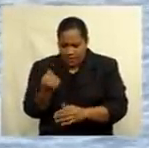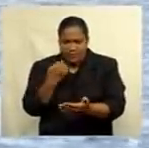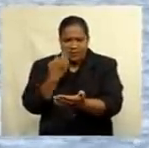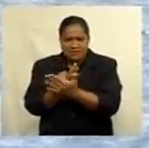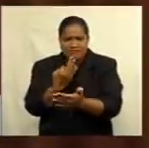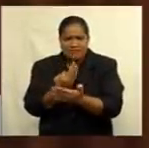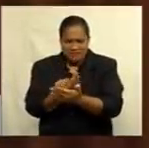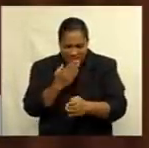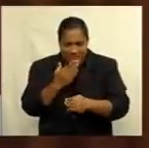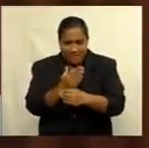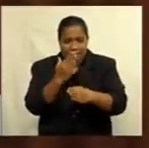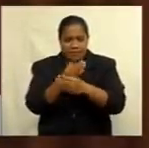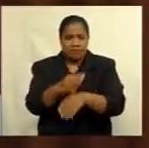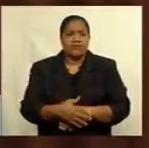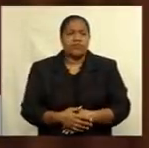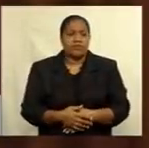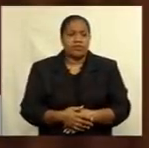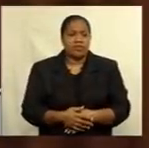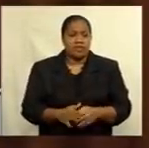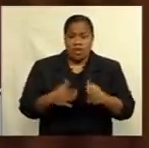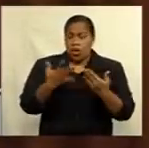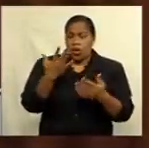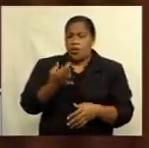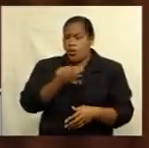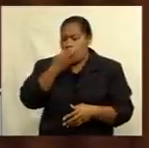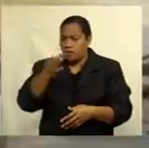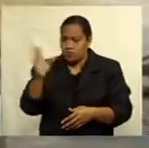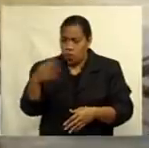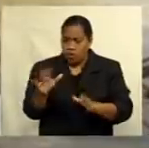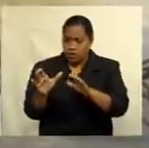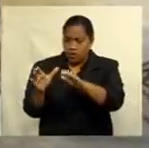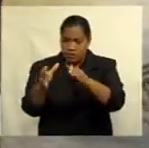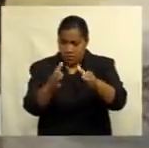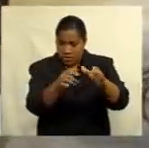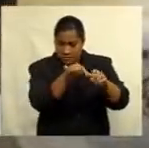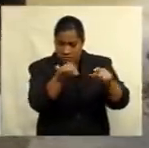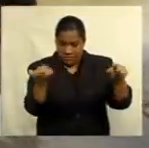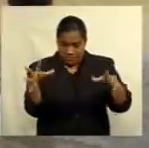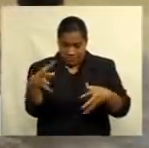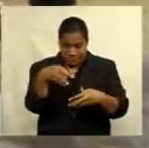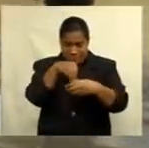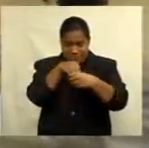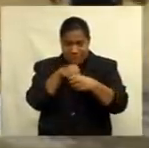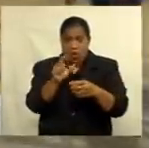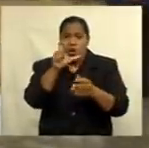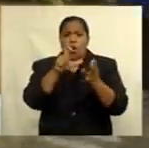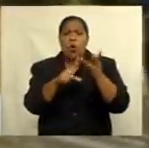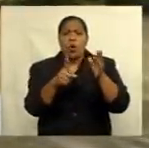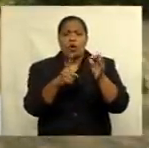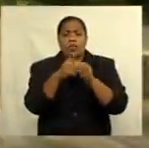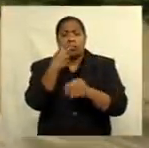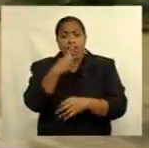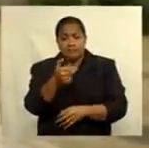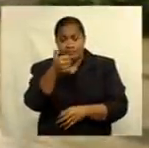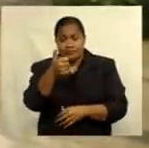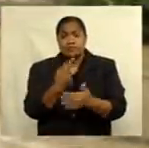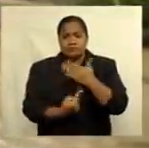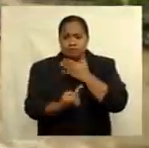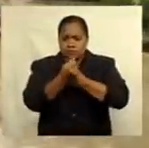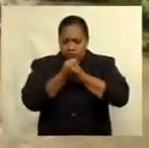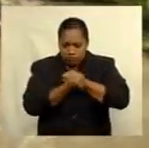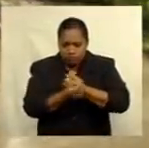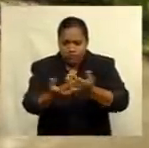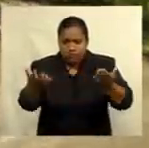urge all parties to the Paris Agreement to ensure that COP26 delivers an outcome that truly advances